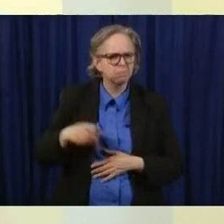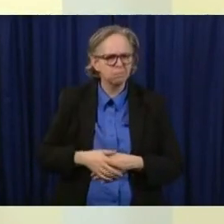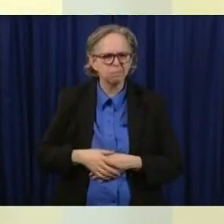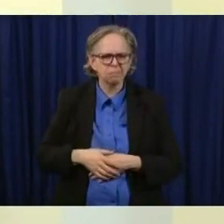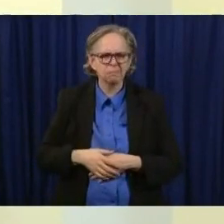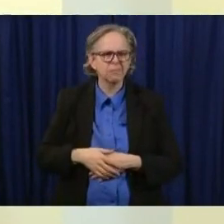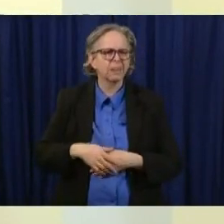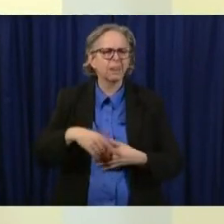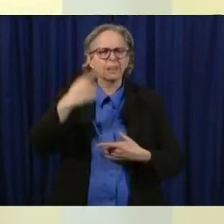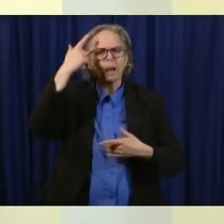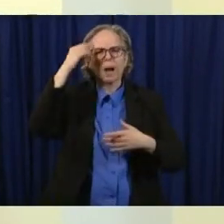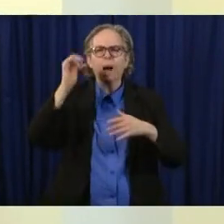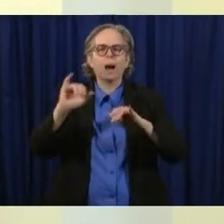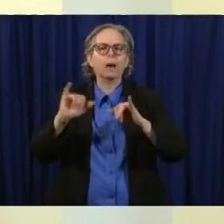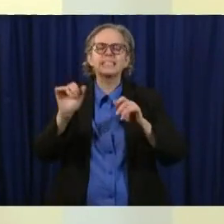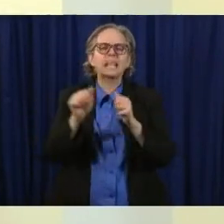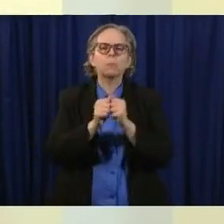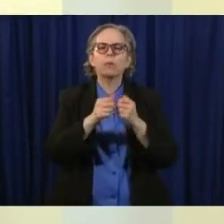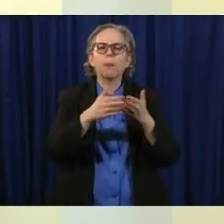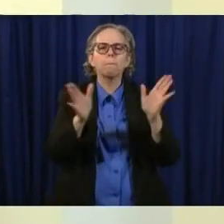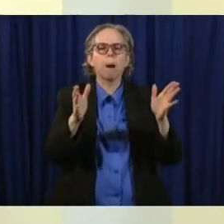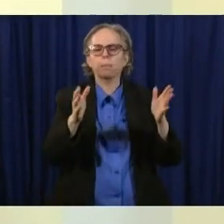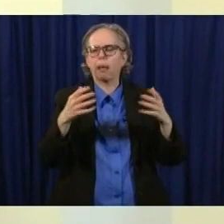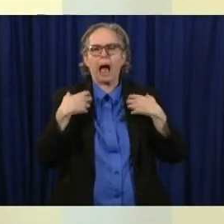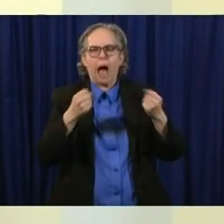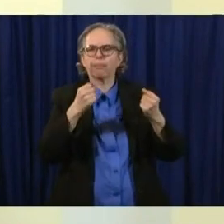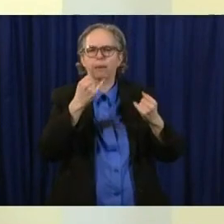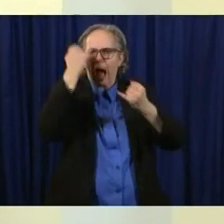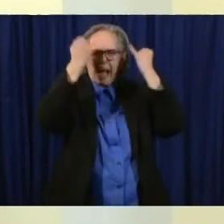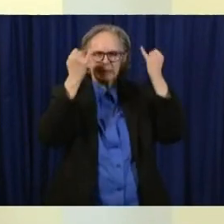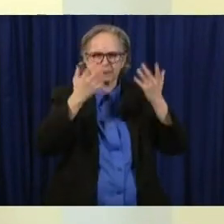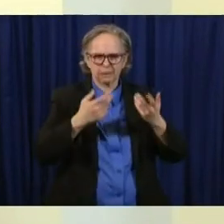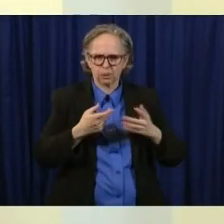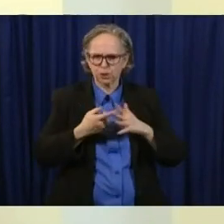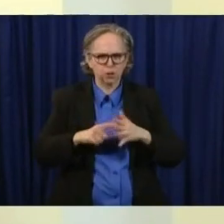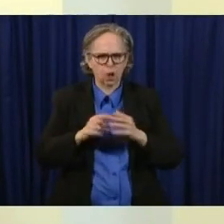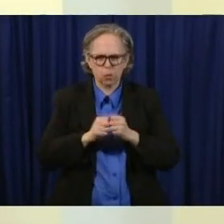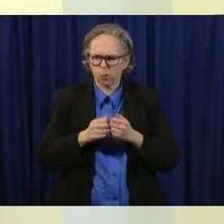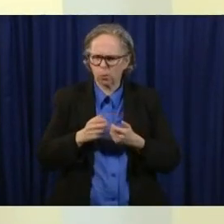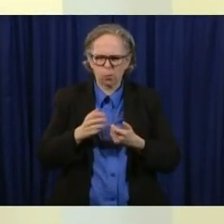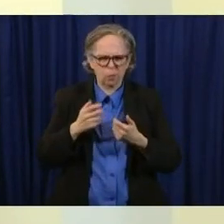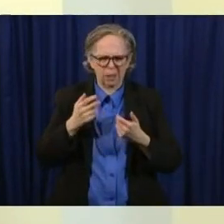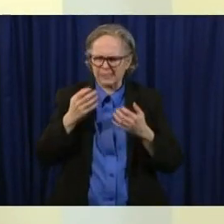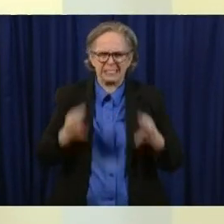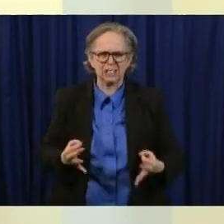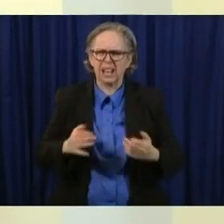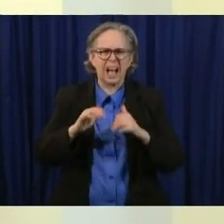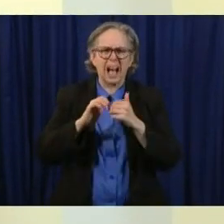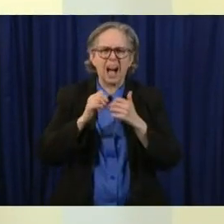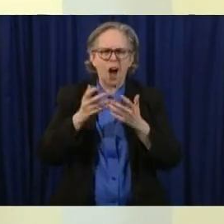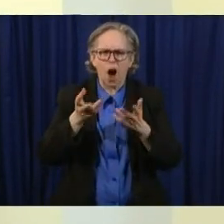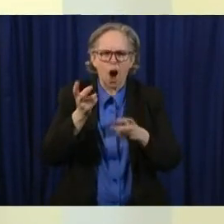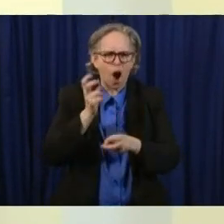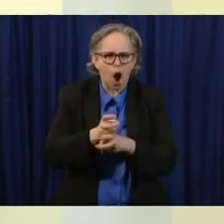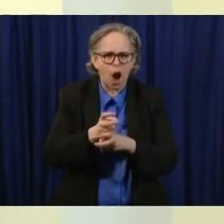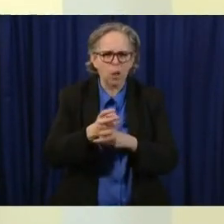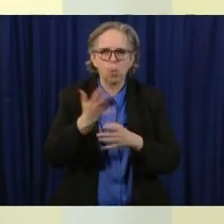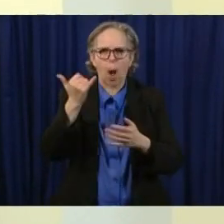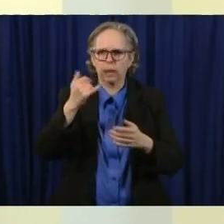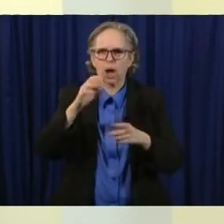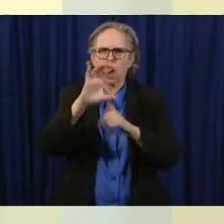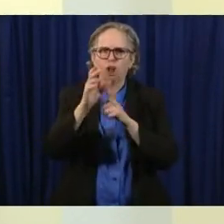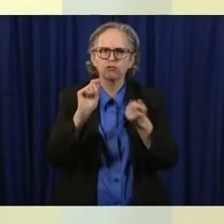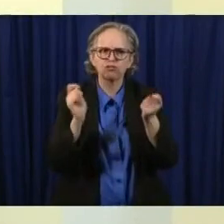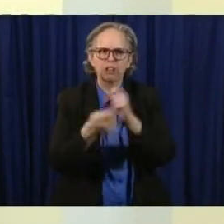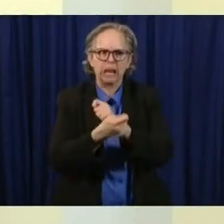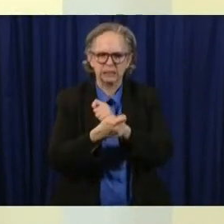when first start out it's really about behavior change and culture change so when i've traveled globally again as